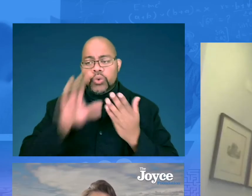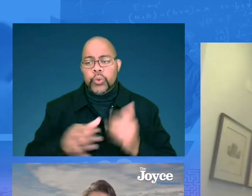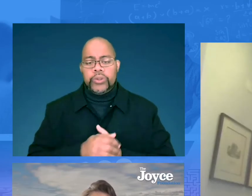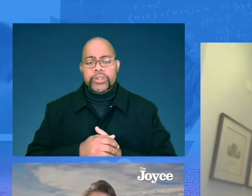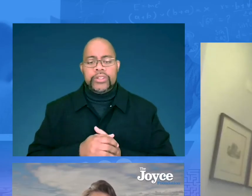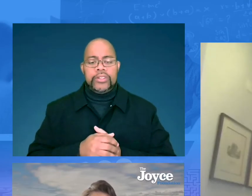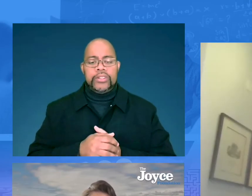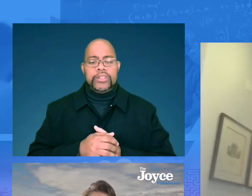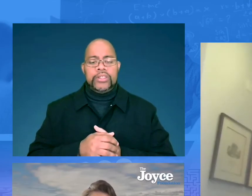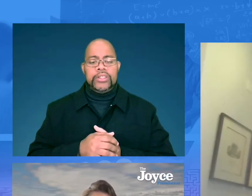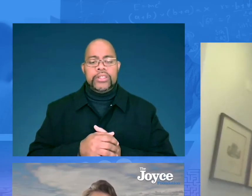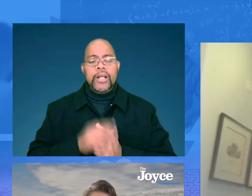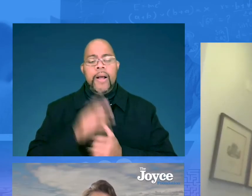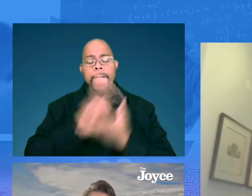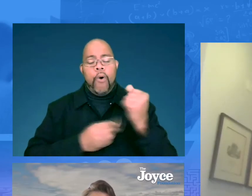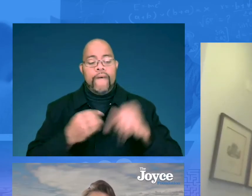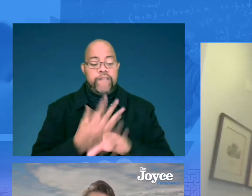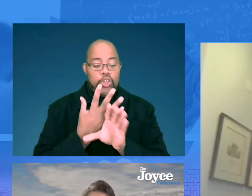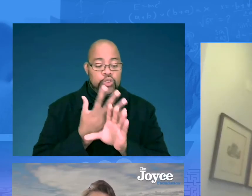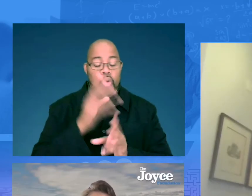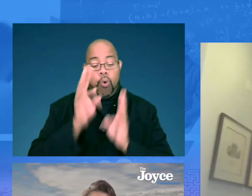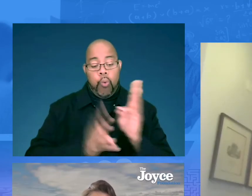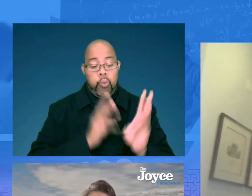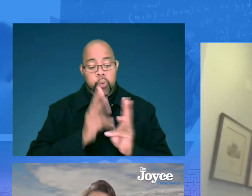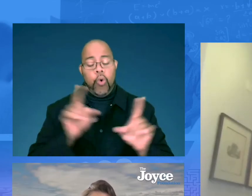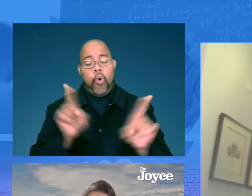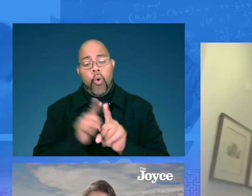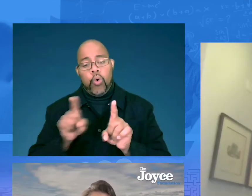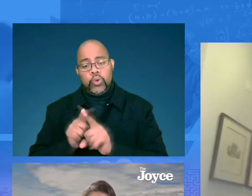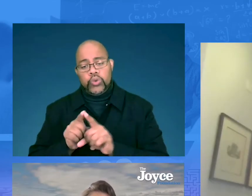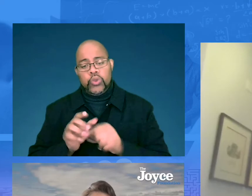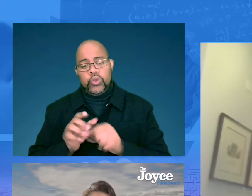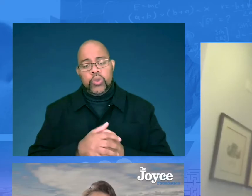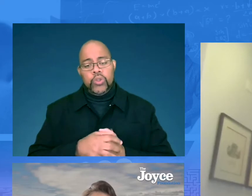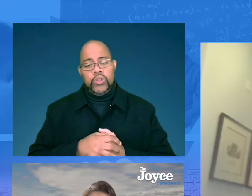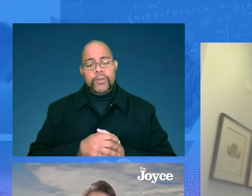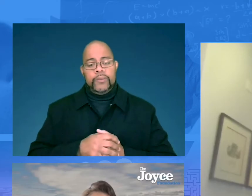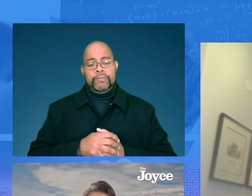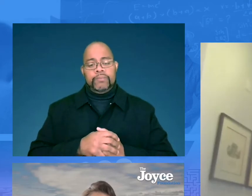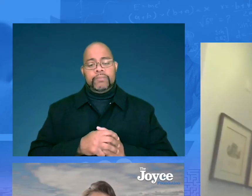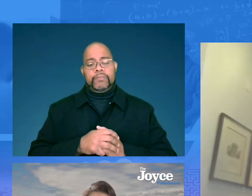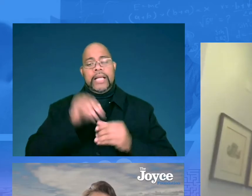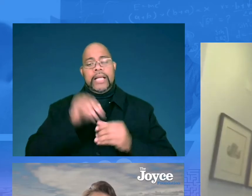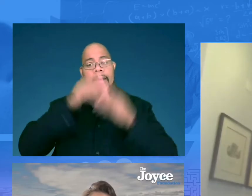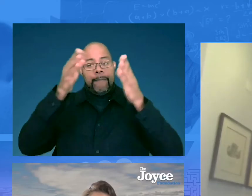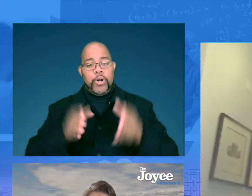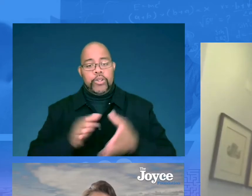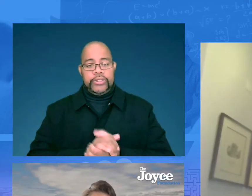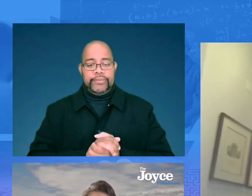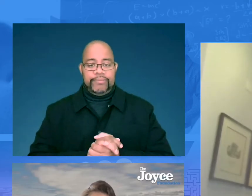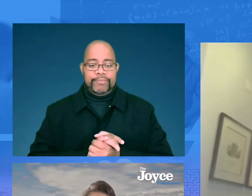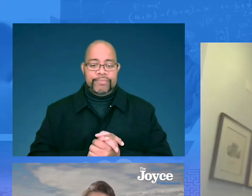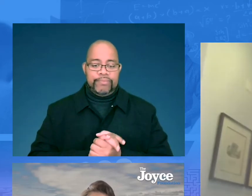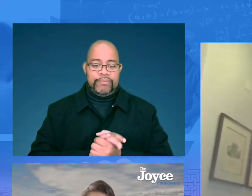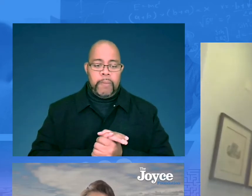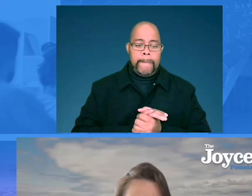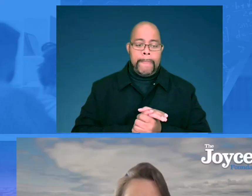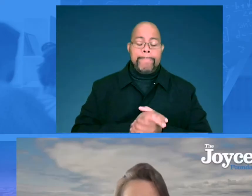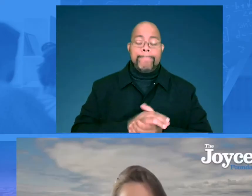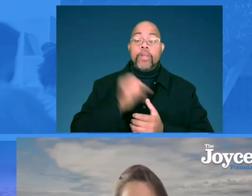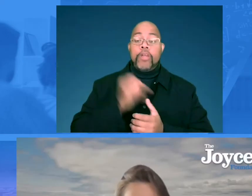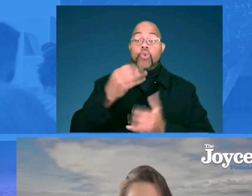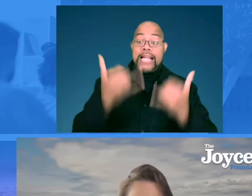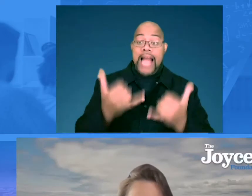things like engaging students in both virtual world as well as in person.